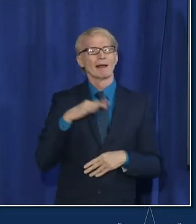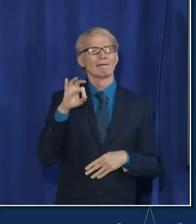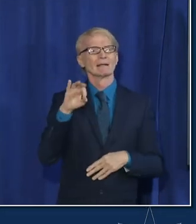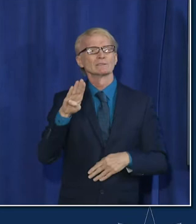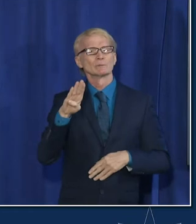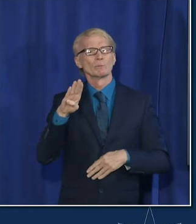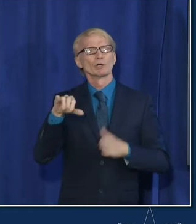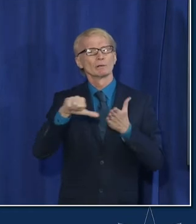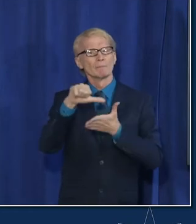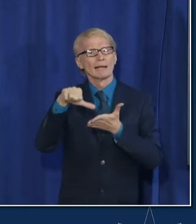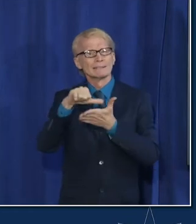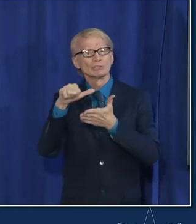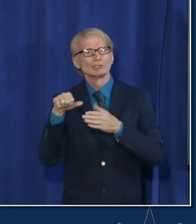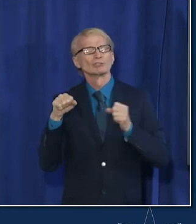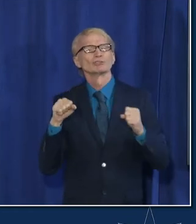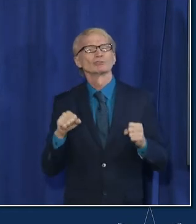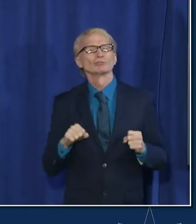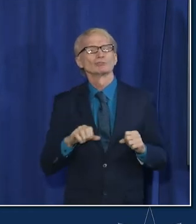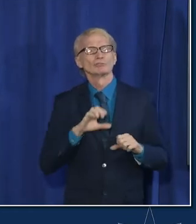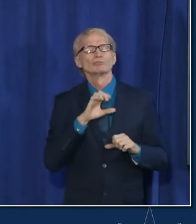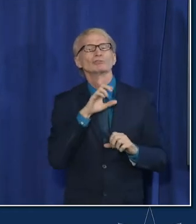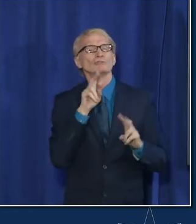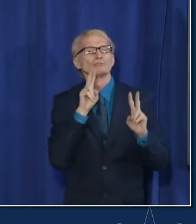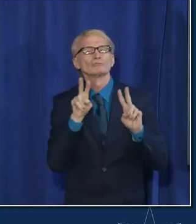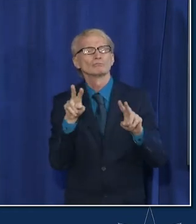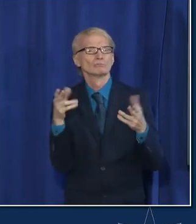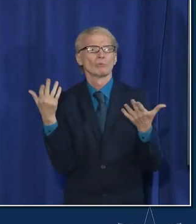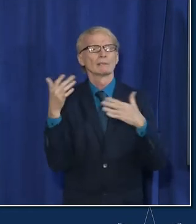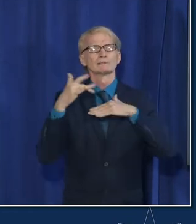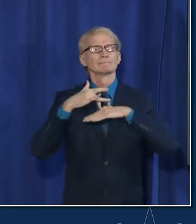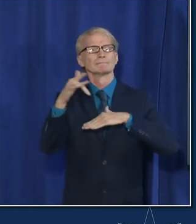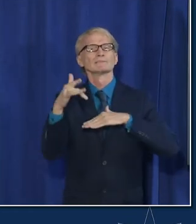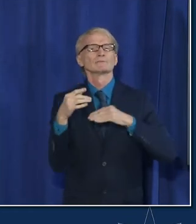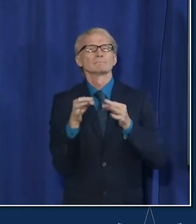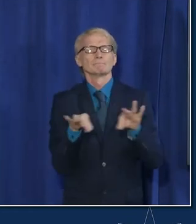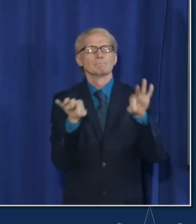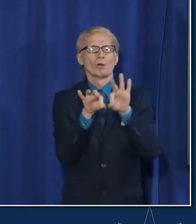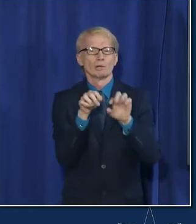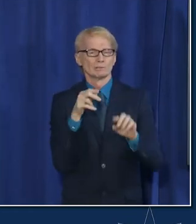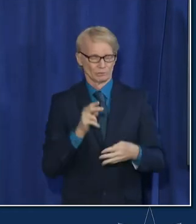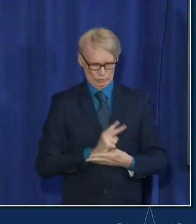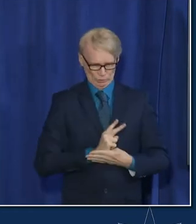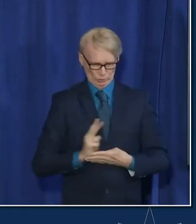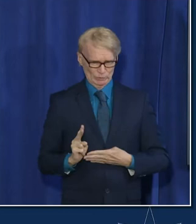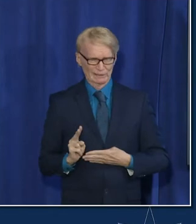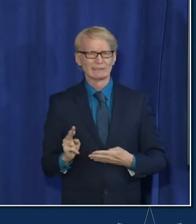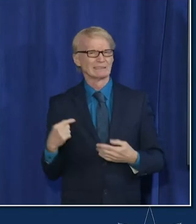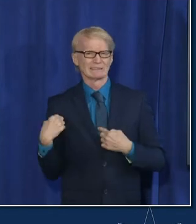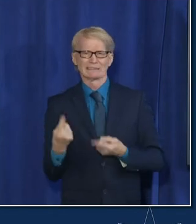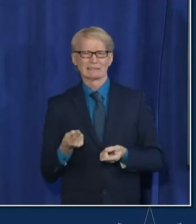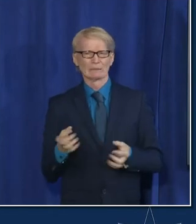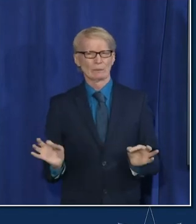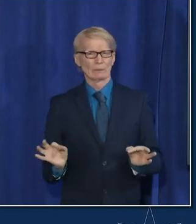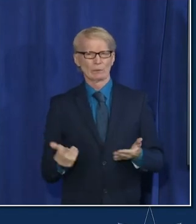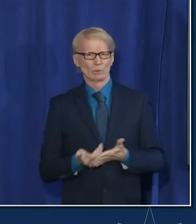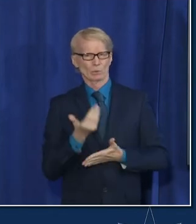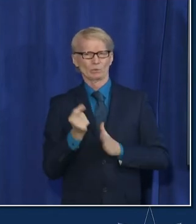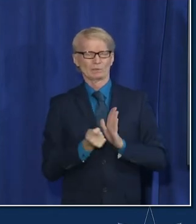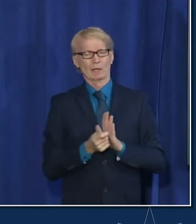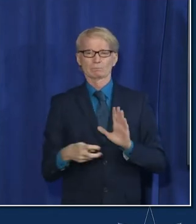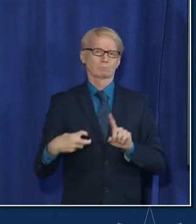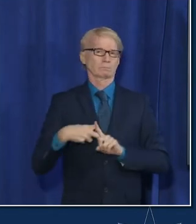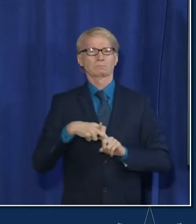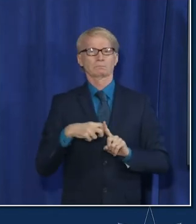wanted to high level make sure people know what we're doing about it here so it's been just two weeks since this new variant was